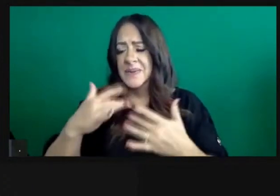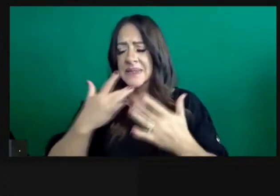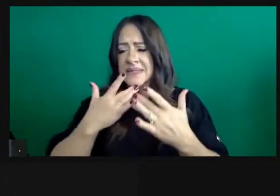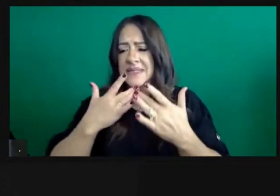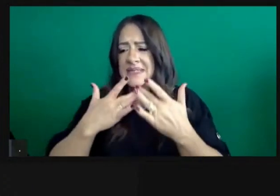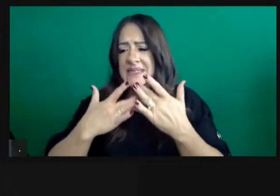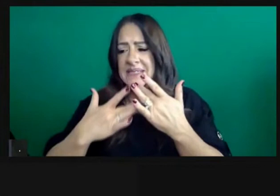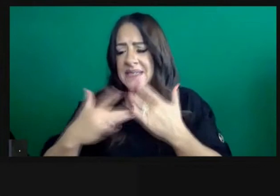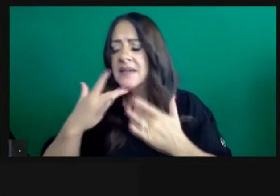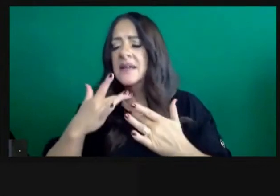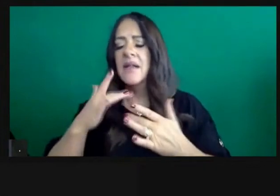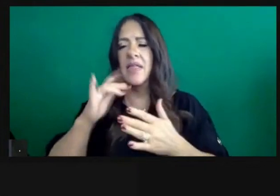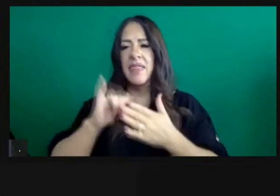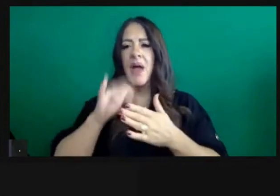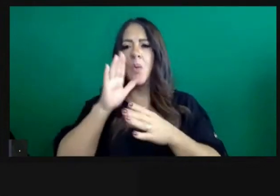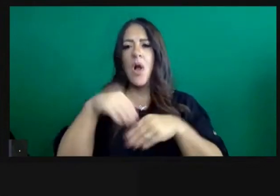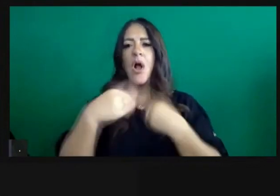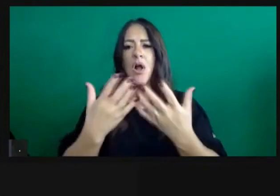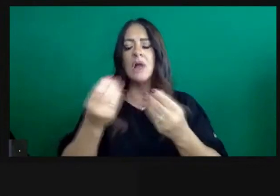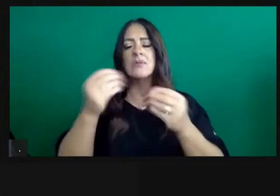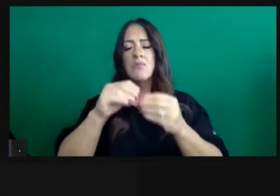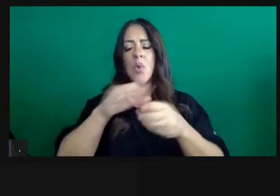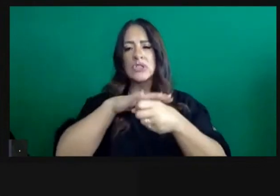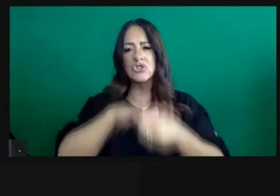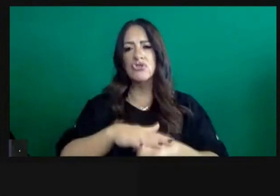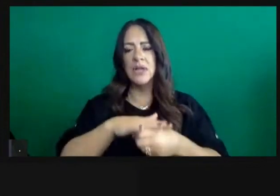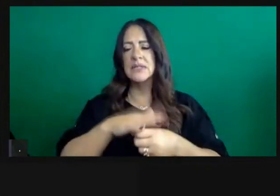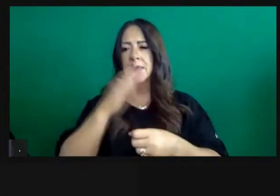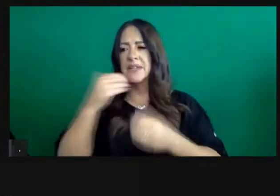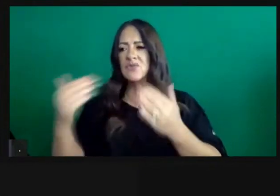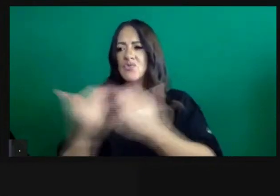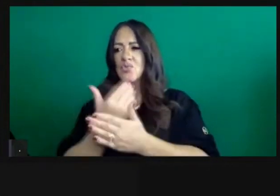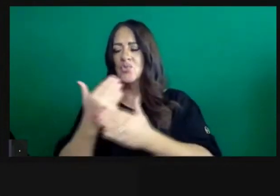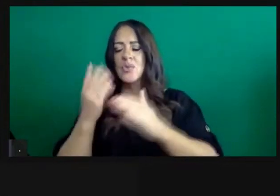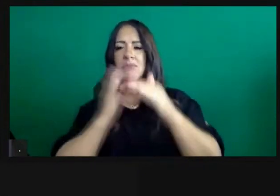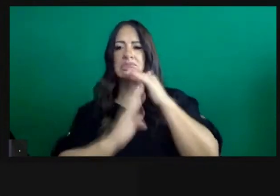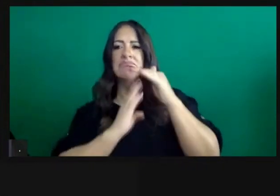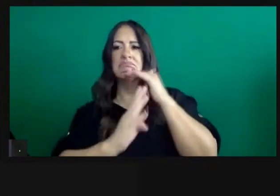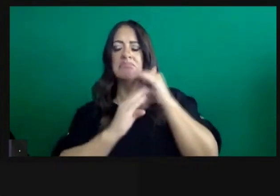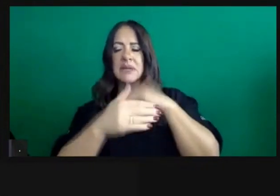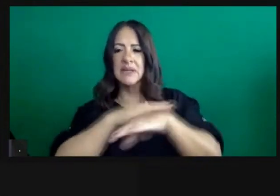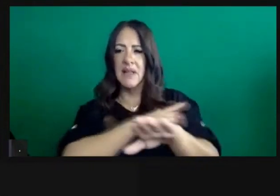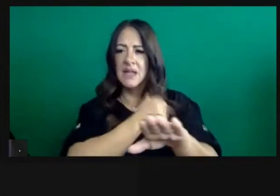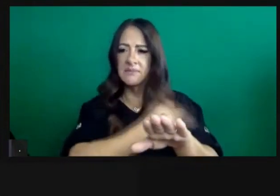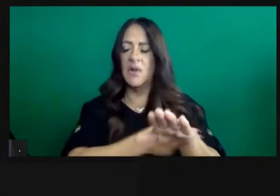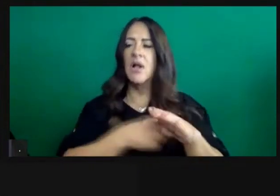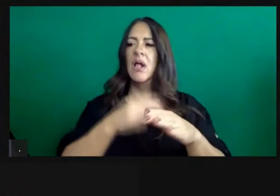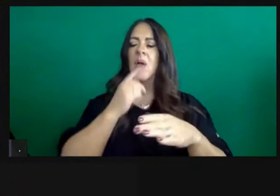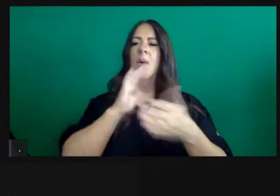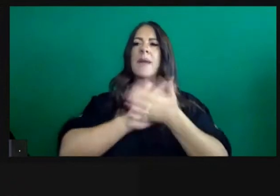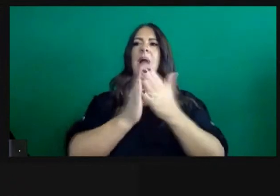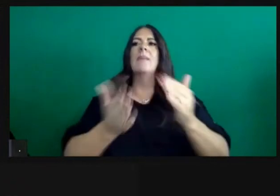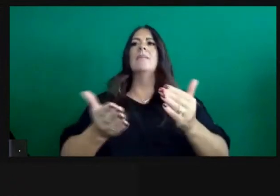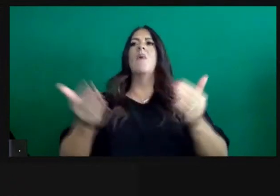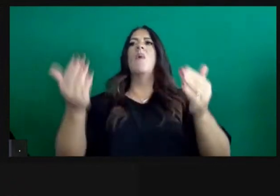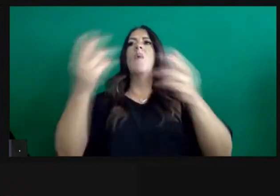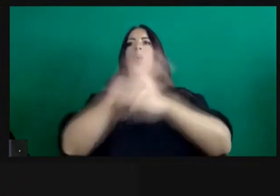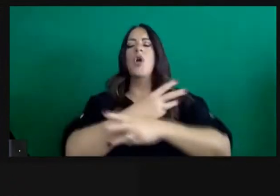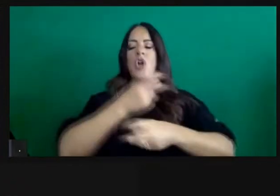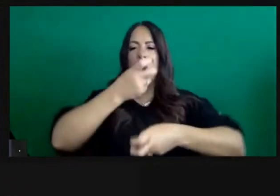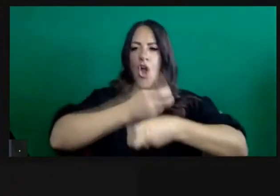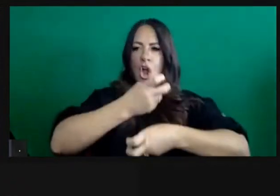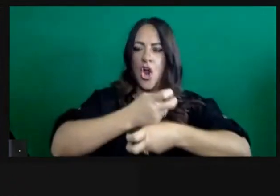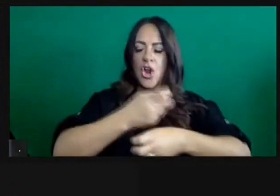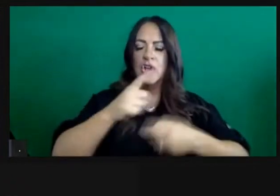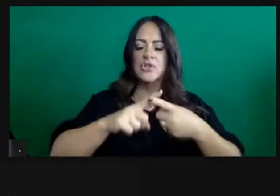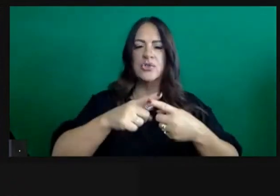the demands of new patients becomes harder. And certainly care can